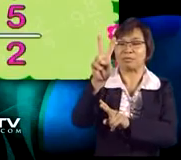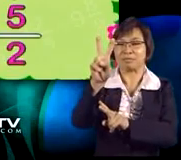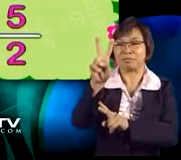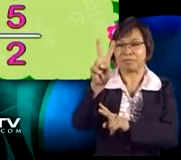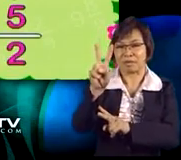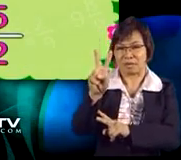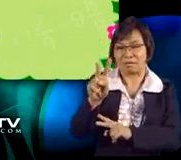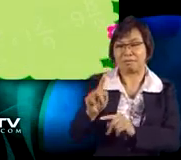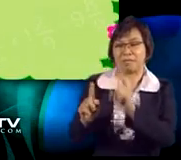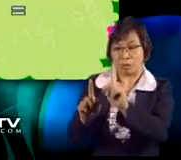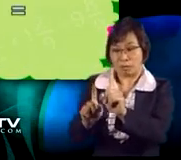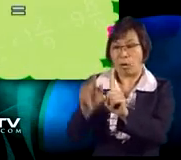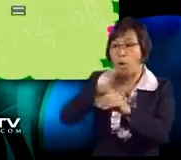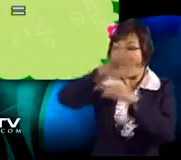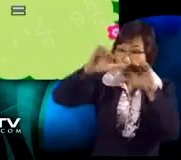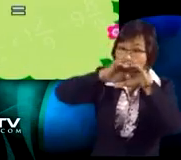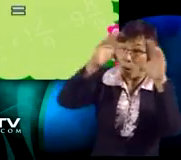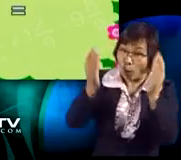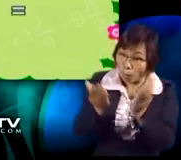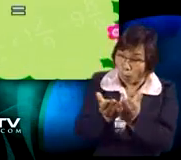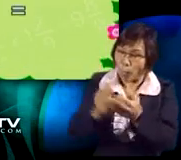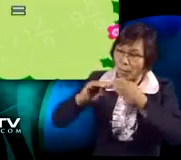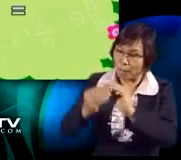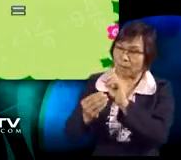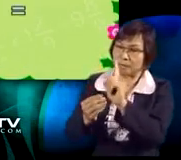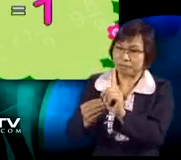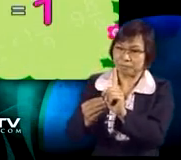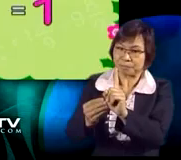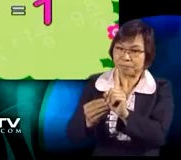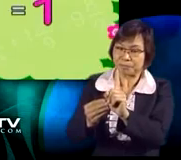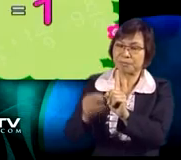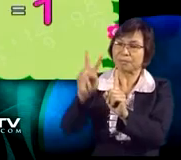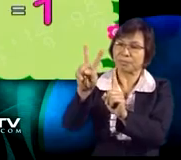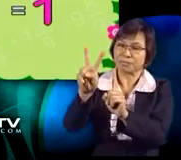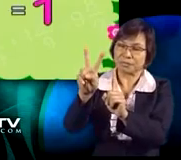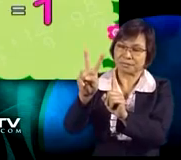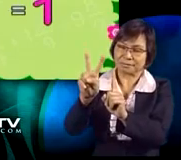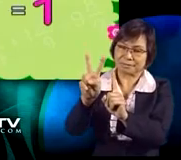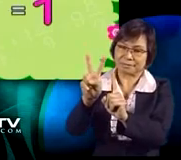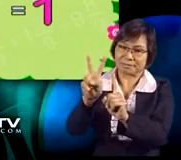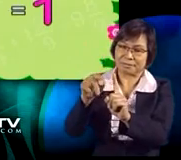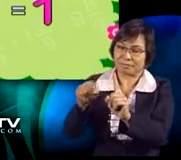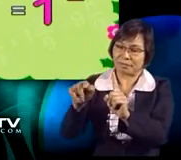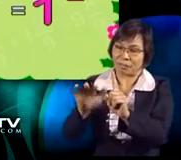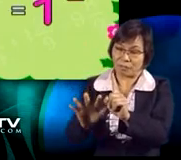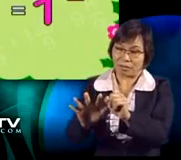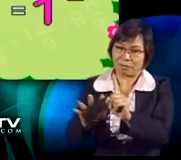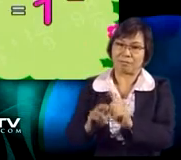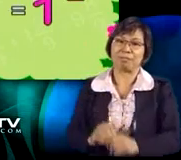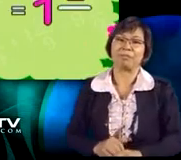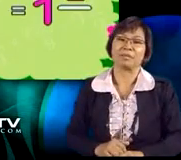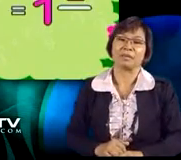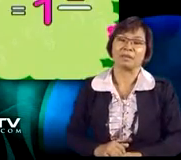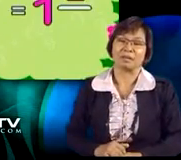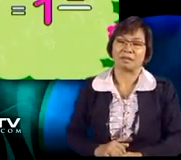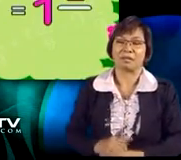equals 2. The 1 on top is the whole number. Remember, we put the